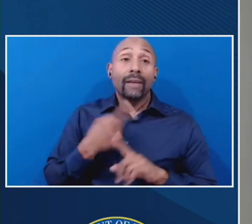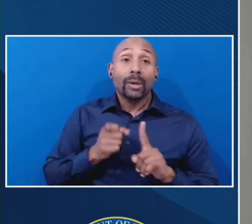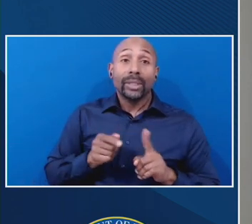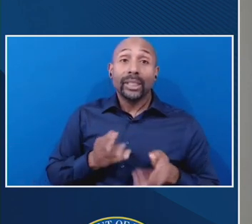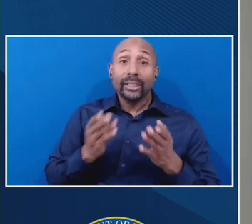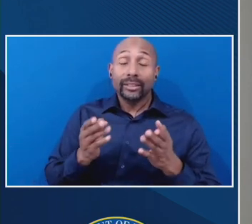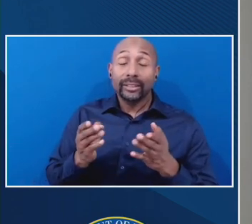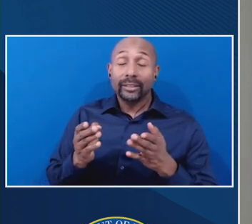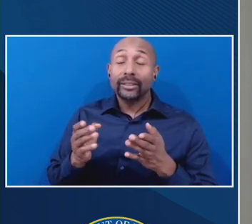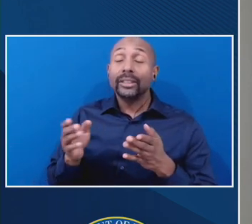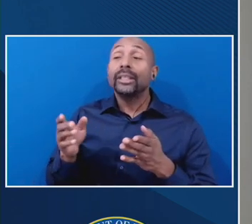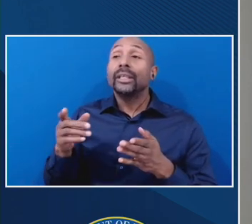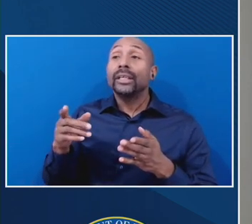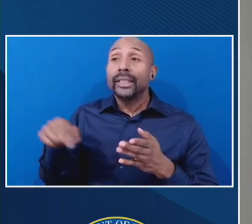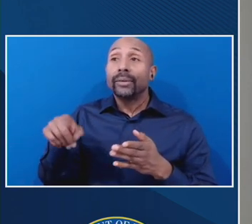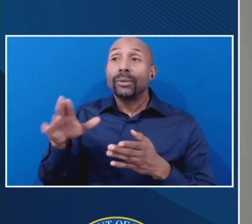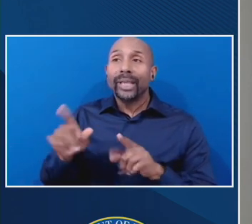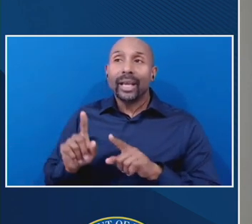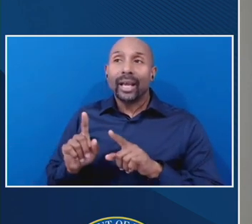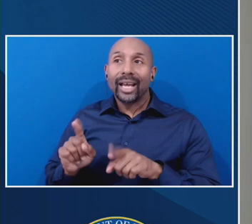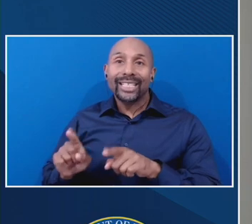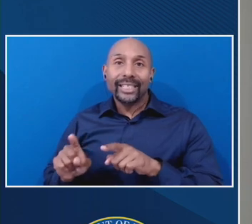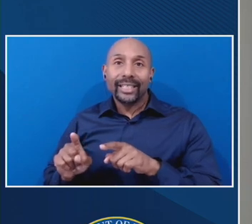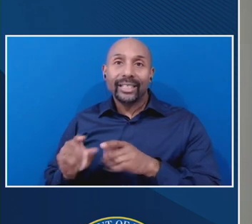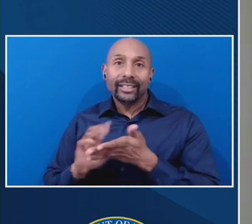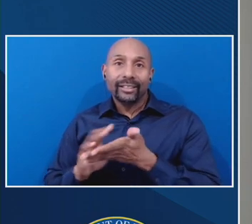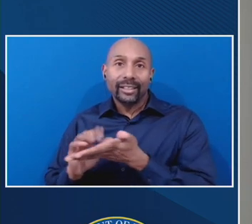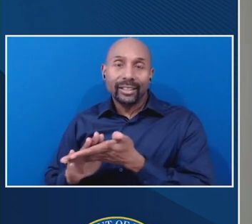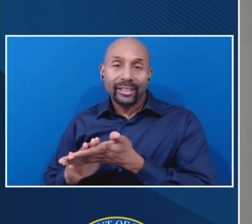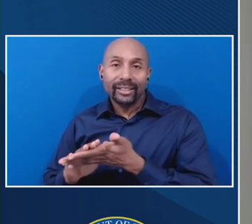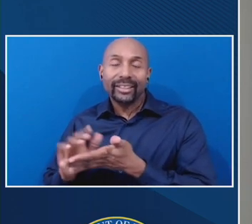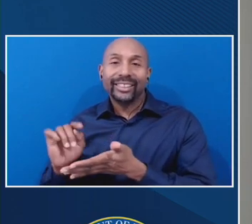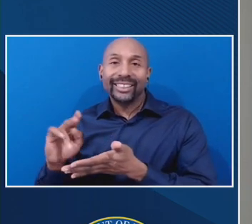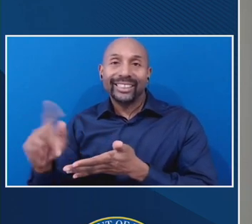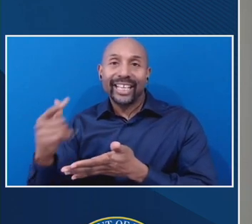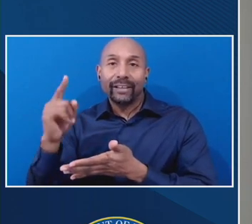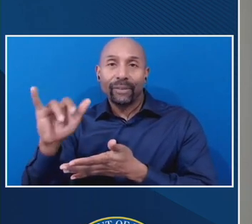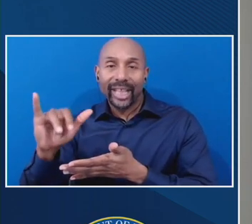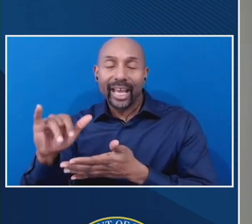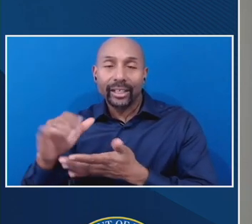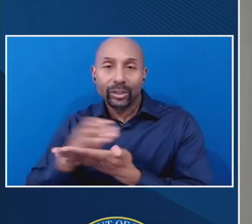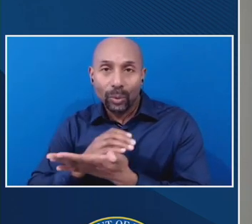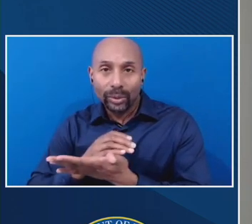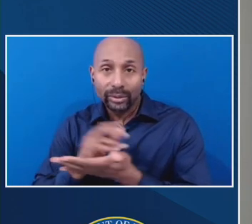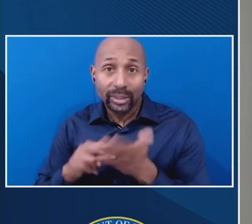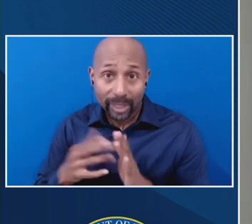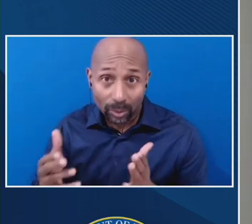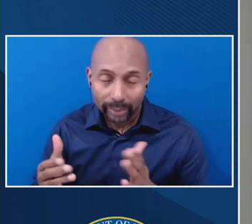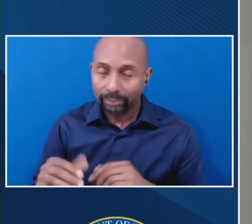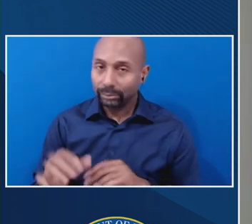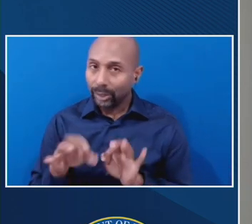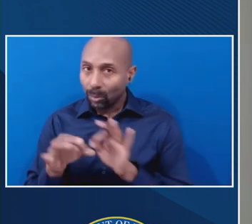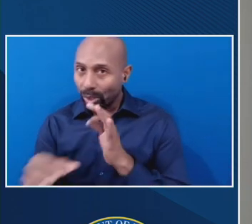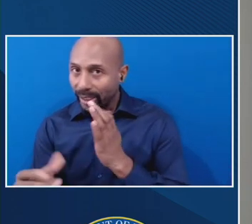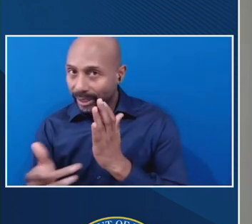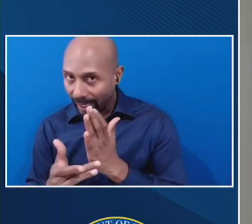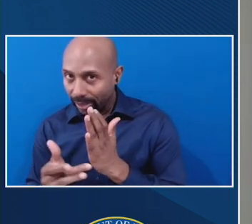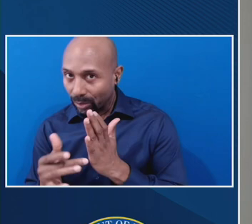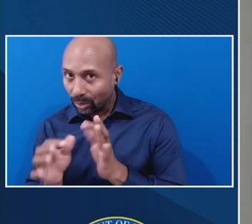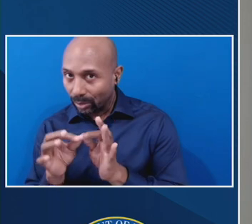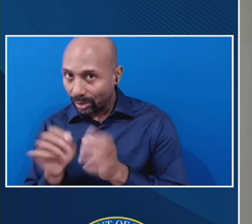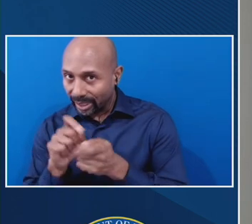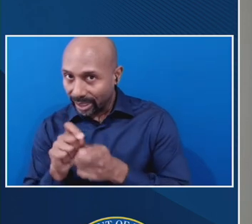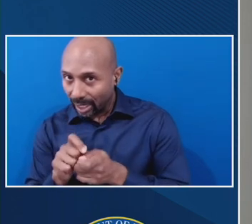for that course. But what, what that actually means, and this is an important, um, technical detail is that if the student is enrolled in a